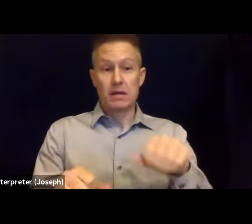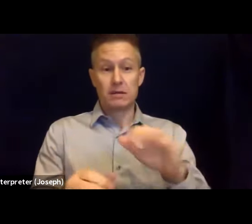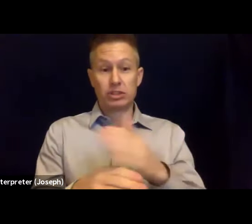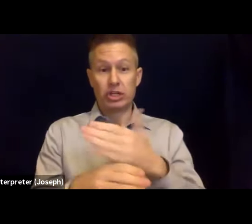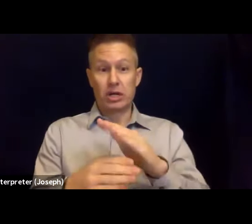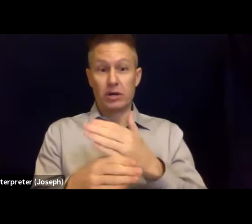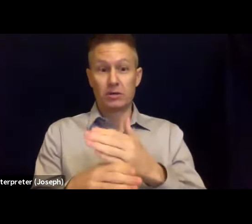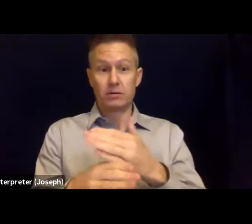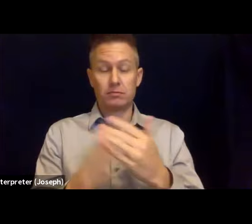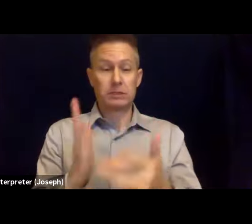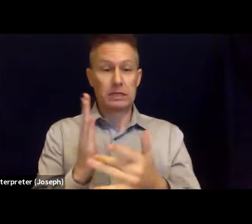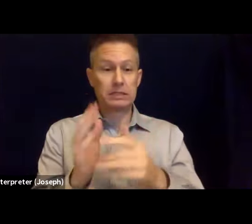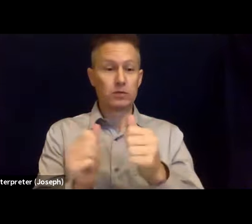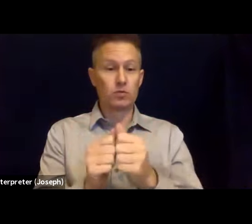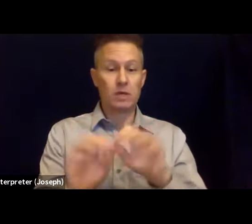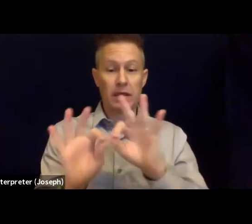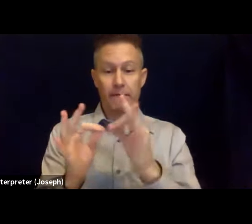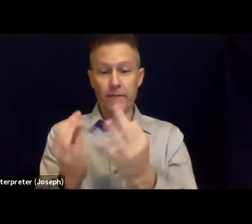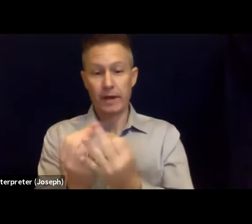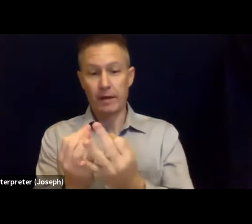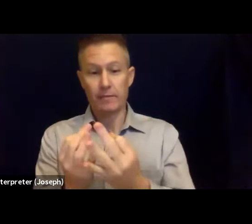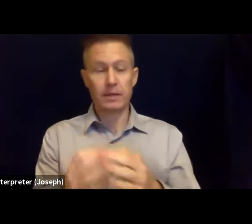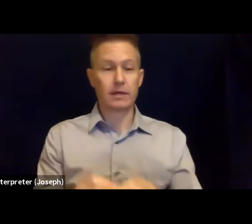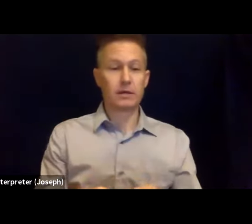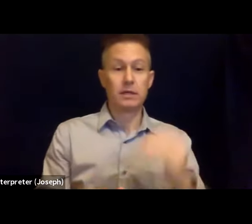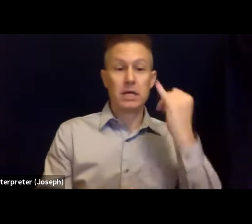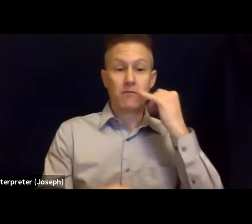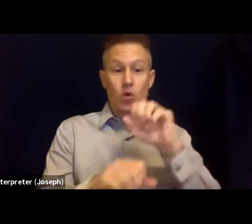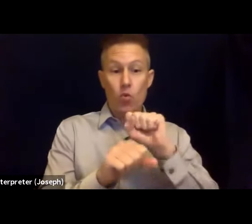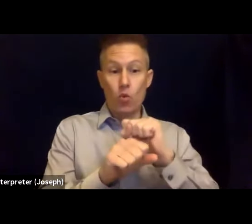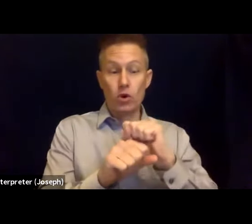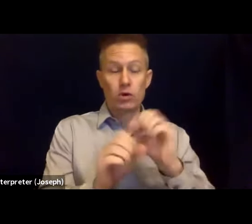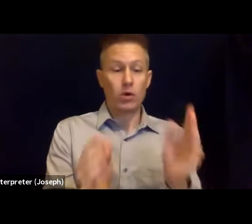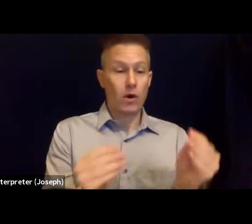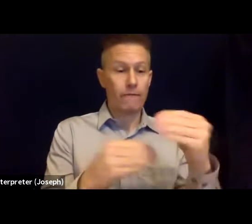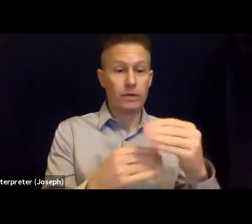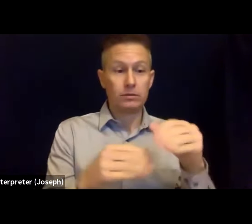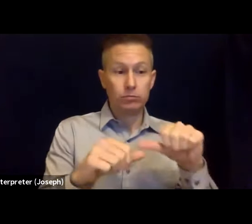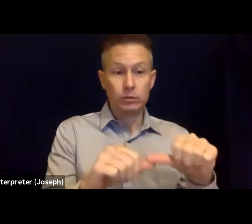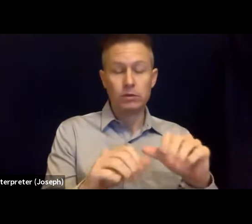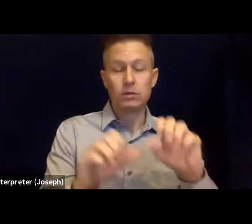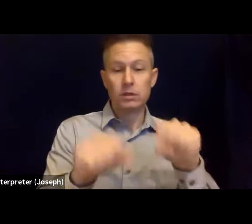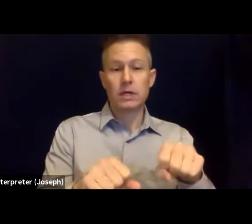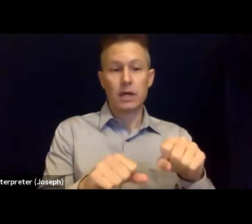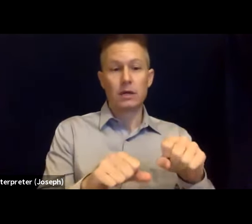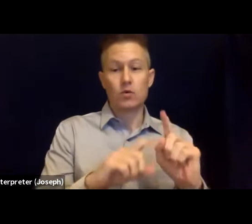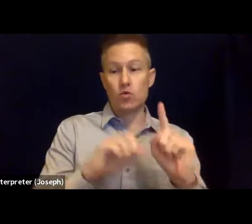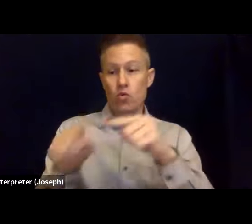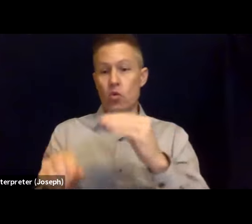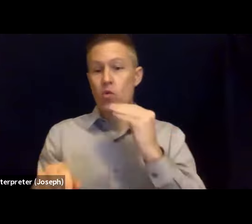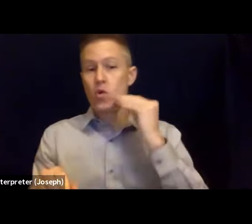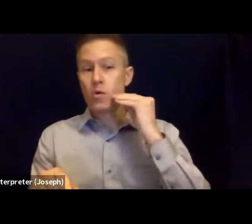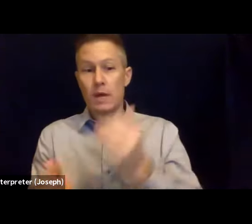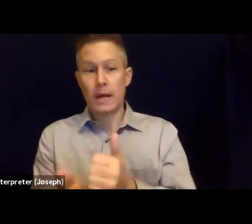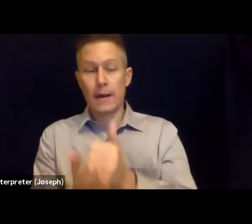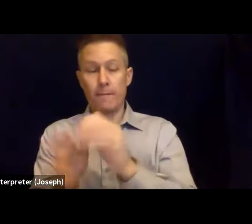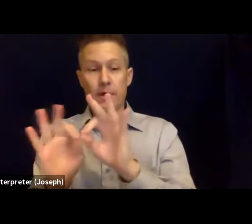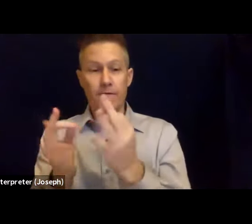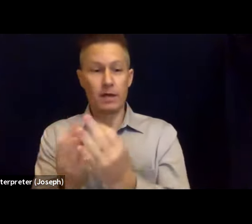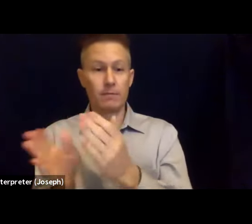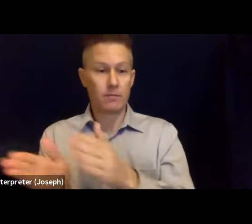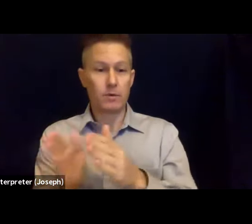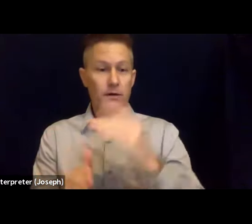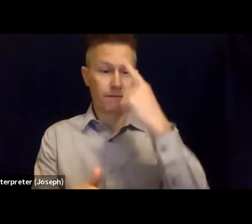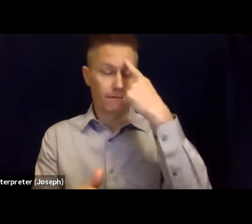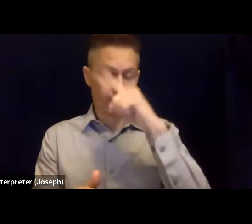we do return home to make sure that our families and neighbors know these simple measures they can take to prepare for disasters, it's critical